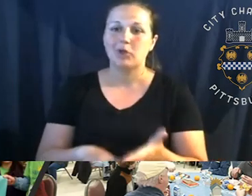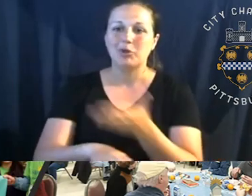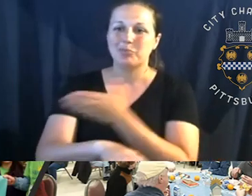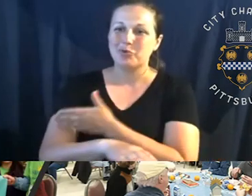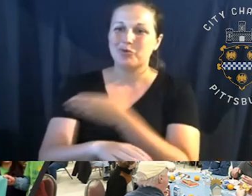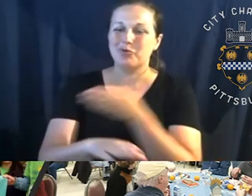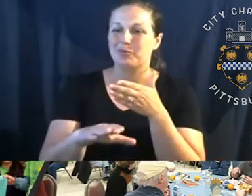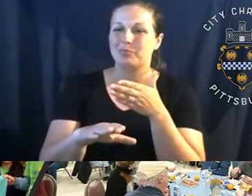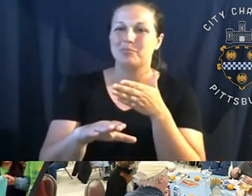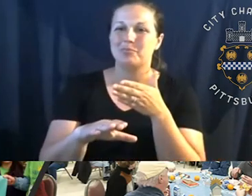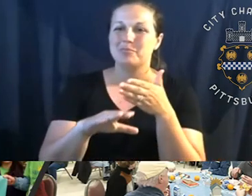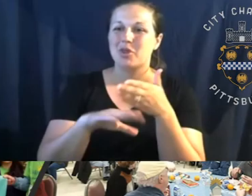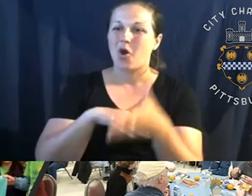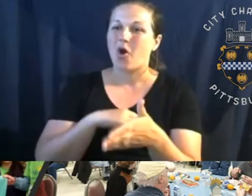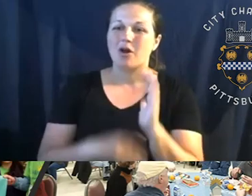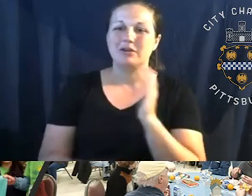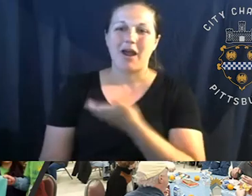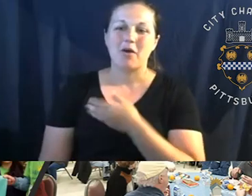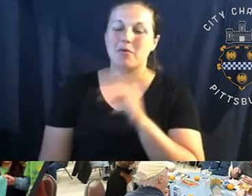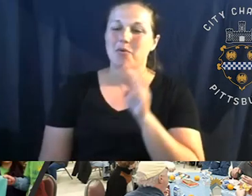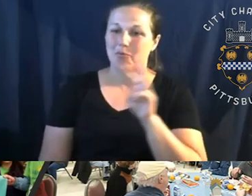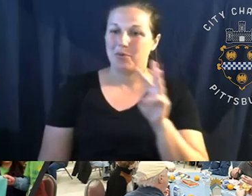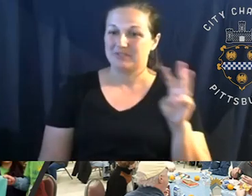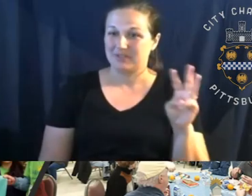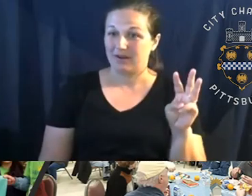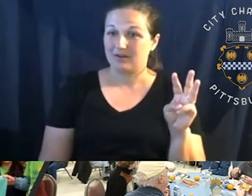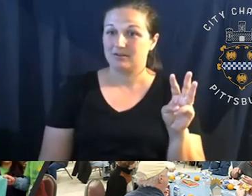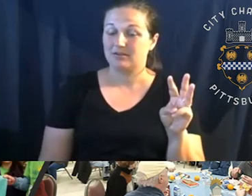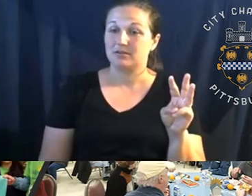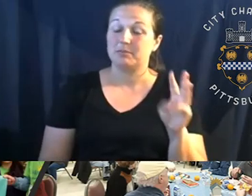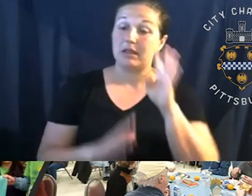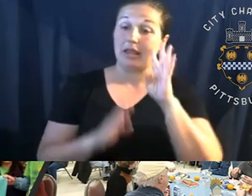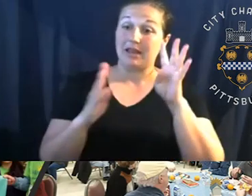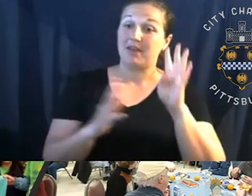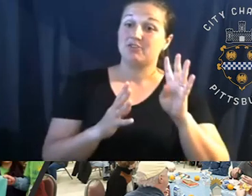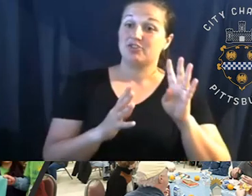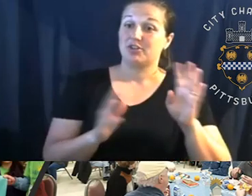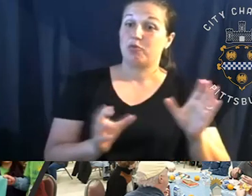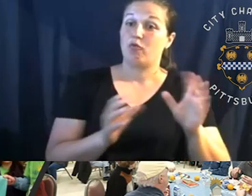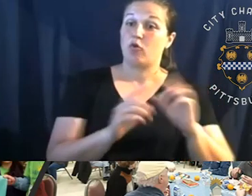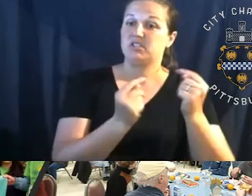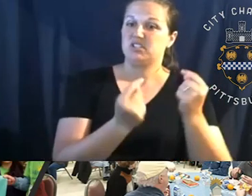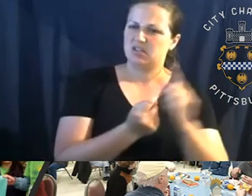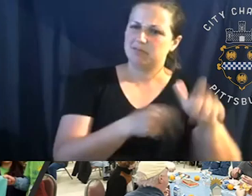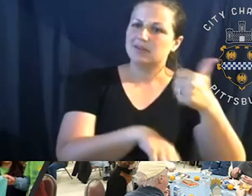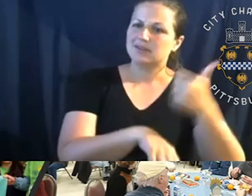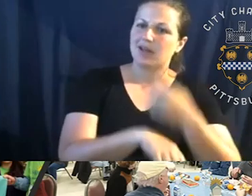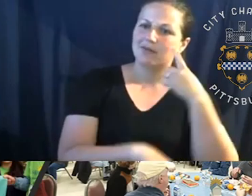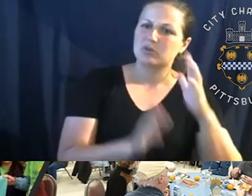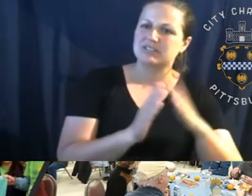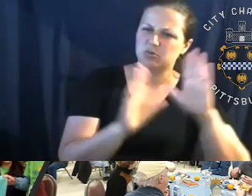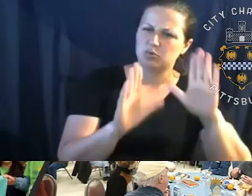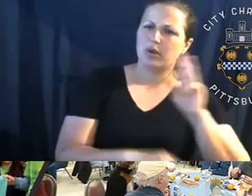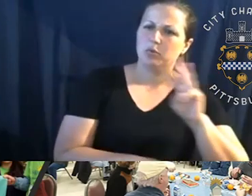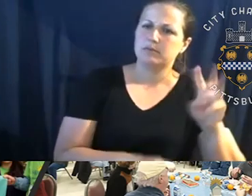um, the great website that the innovation and performance team kind of puts together for the whole of the city. And so we push a lot of stuff out there